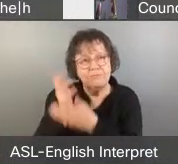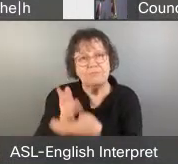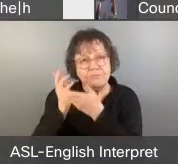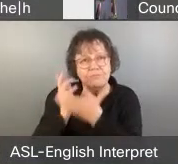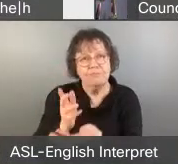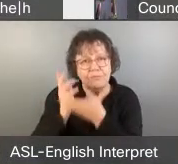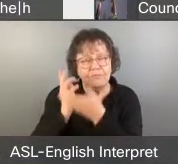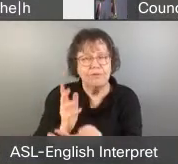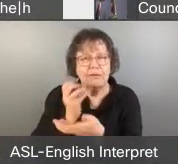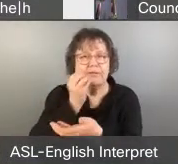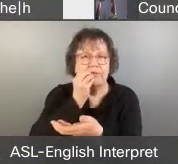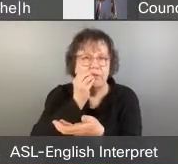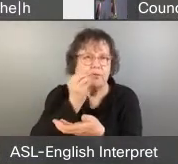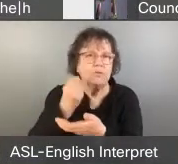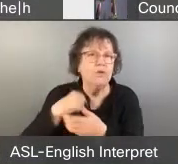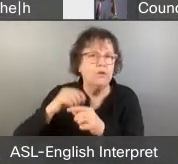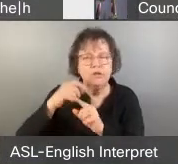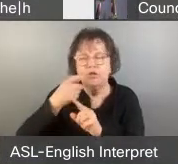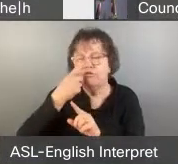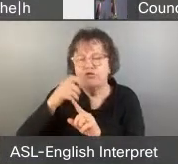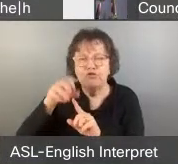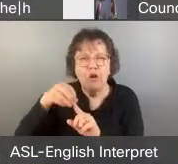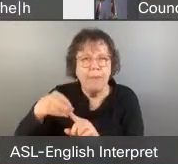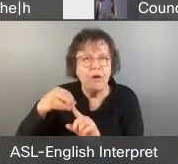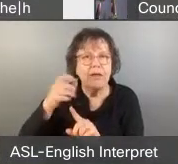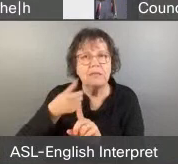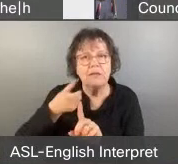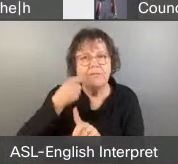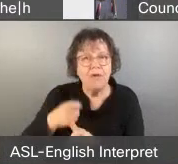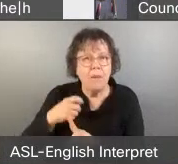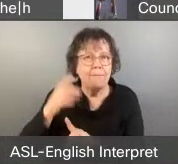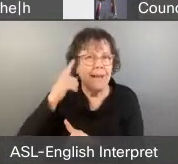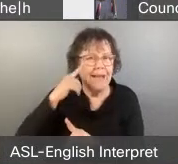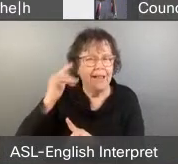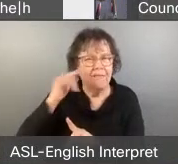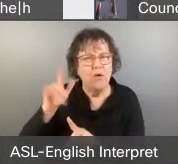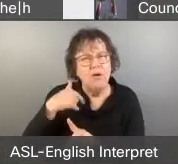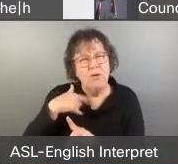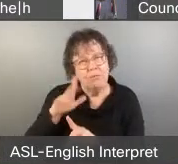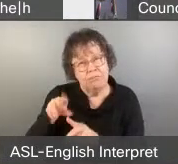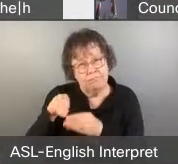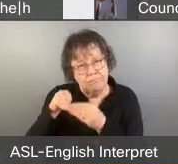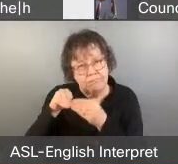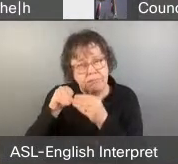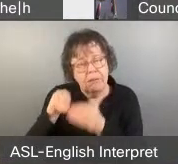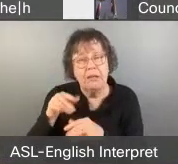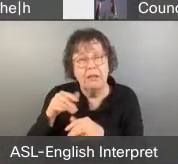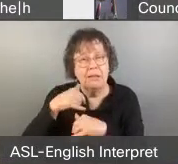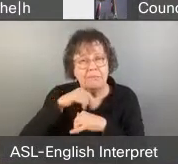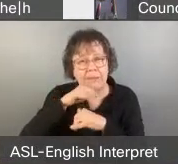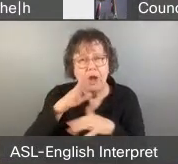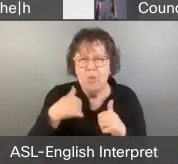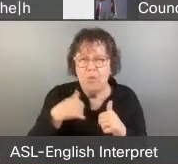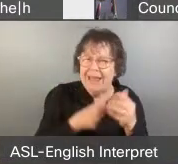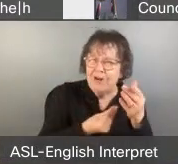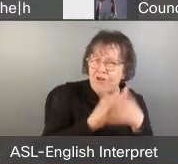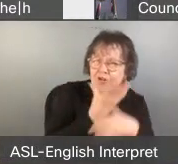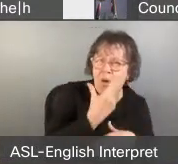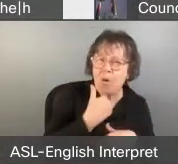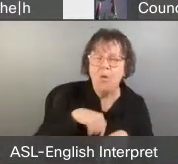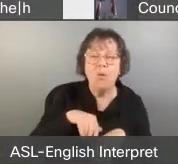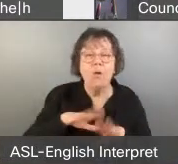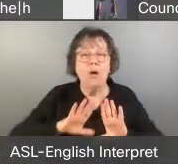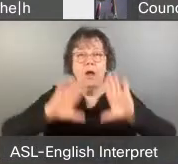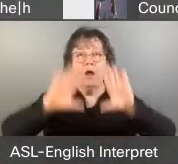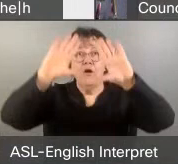to Toronto by truck from California. This is a fossil fuel intensive process, and we could grow strawberries ourselves. Vertical agriculture